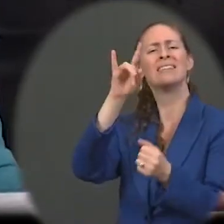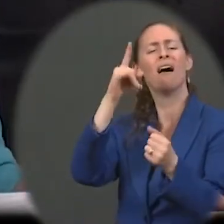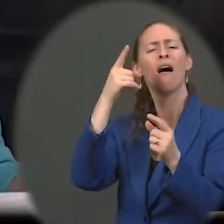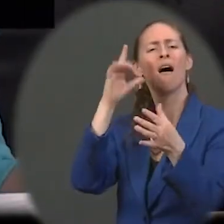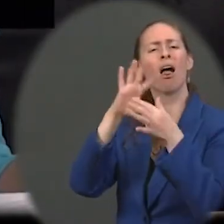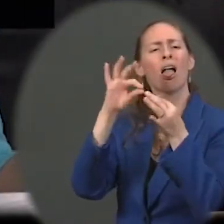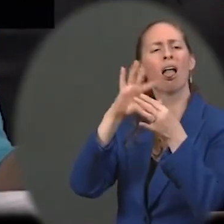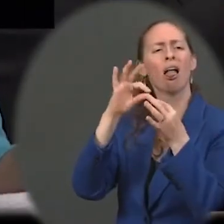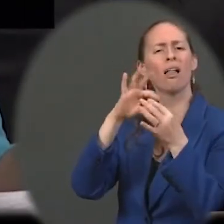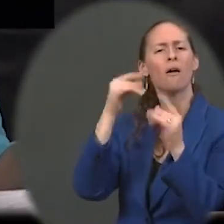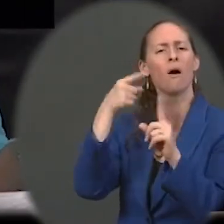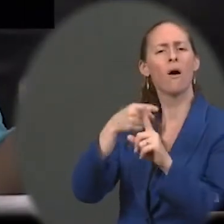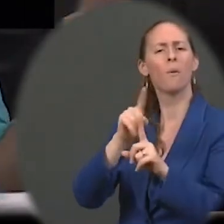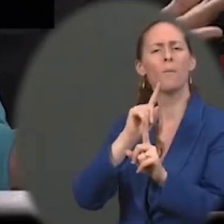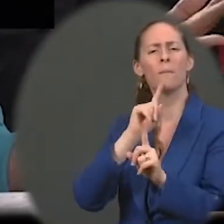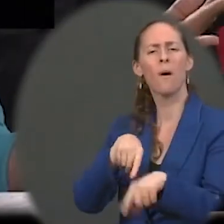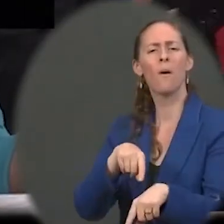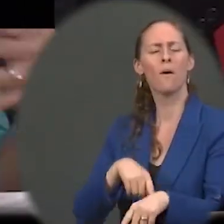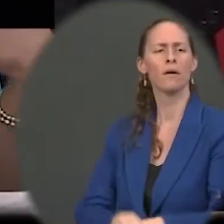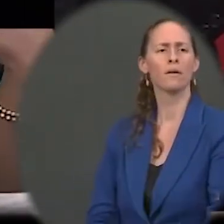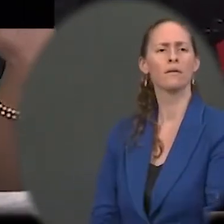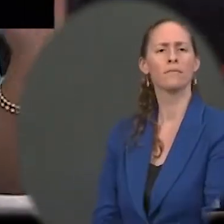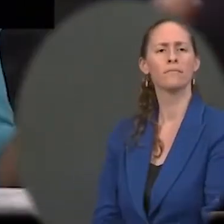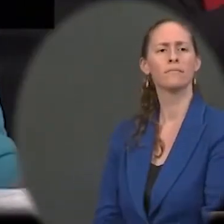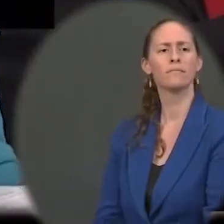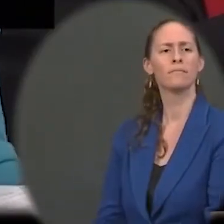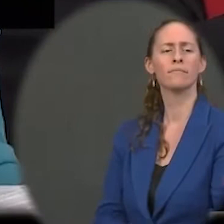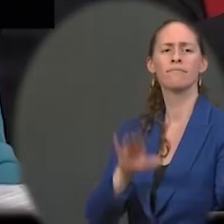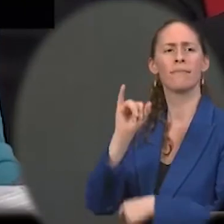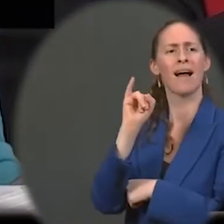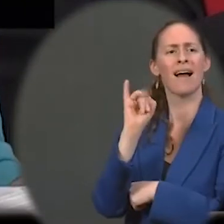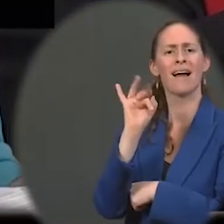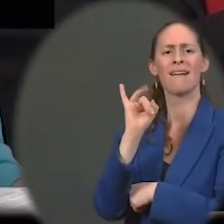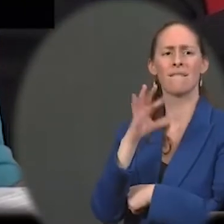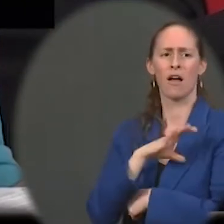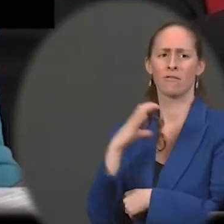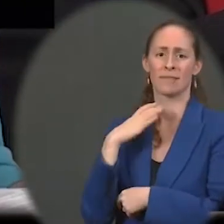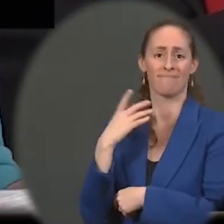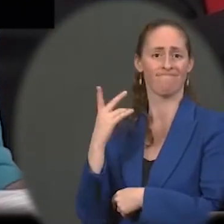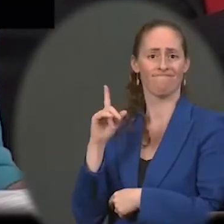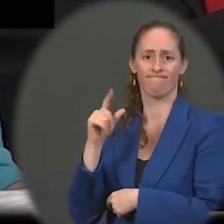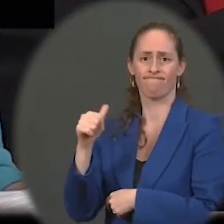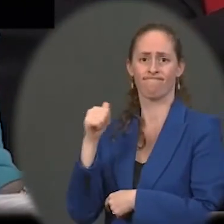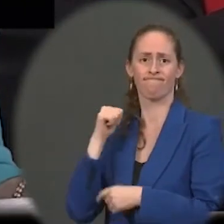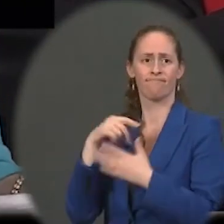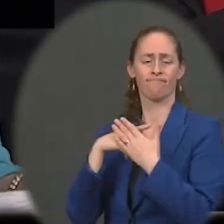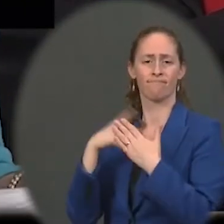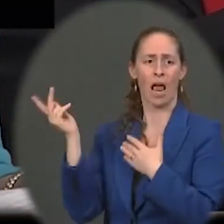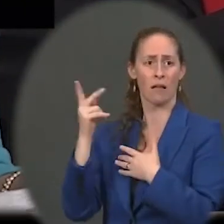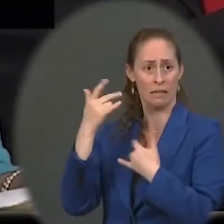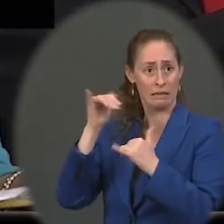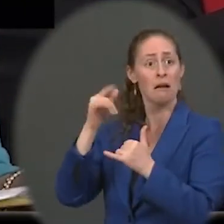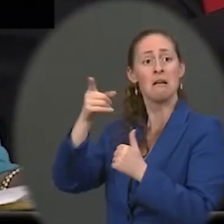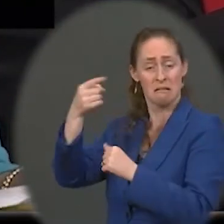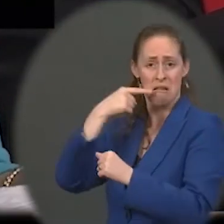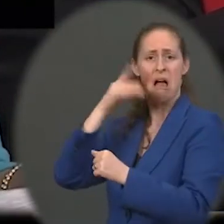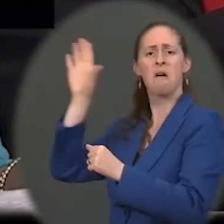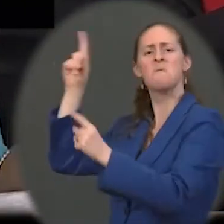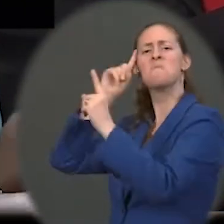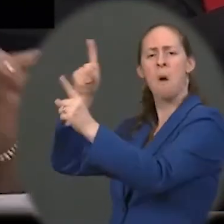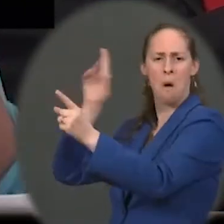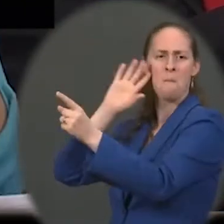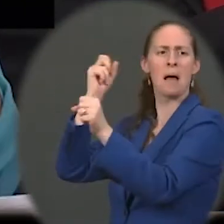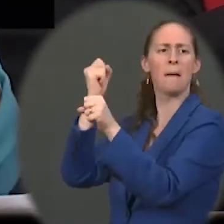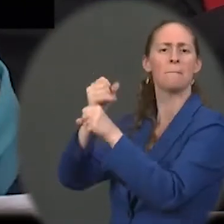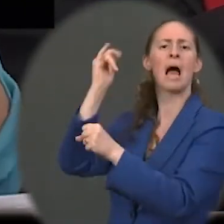was no CEPP passed by Congress, that we'd still be able to meet the President's goals to reduce pollution.